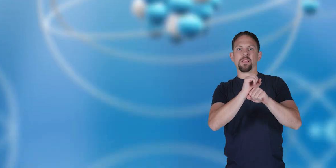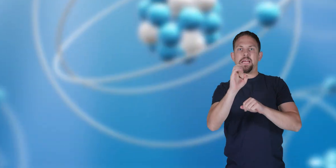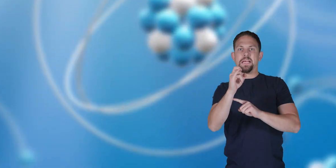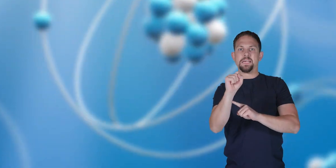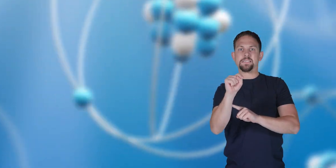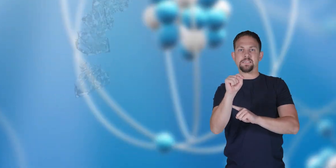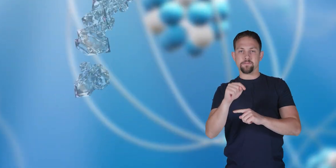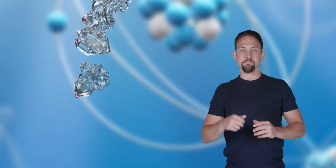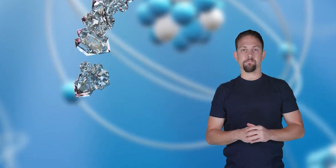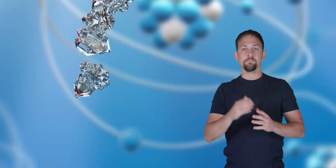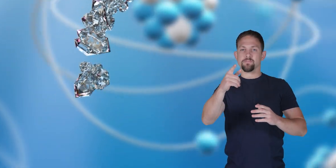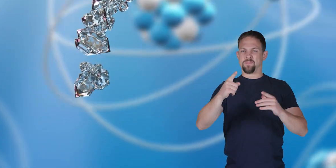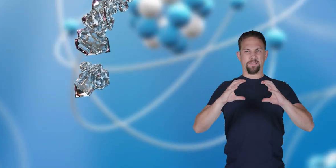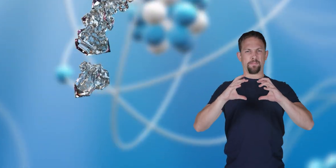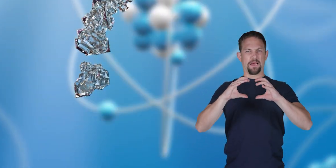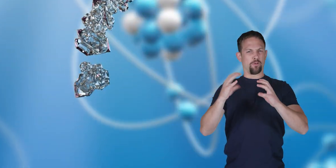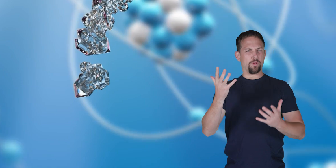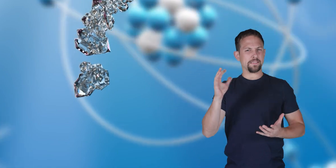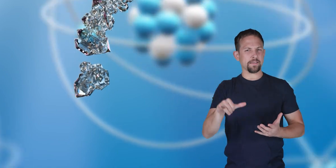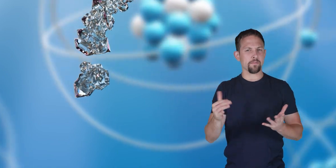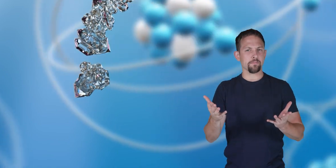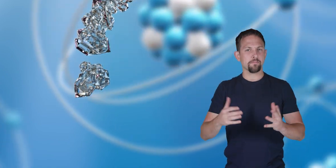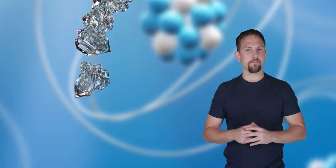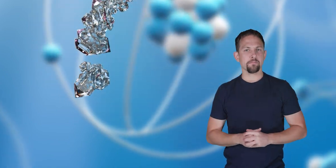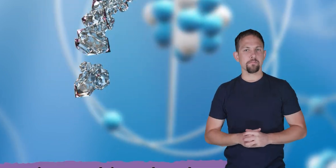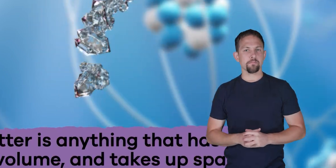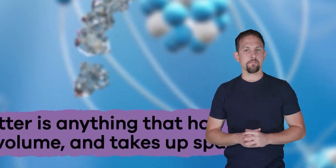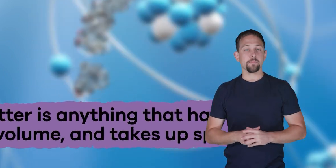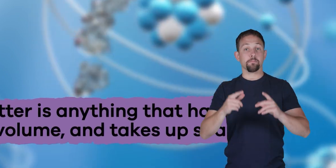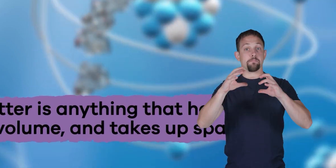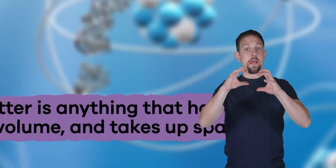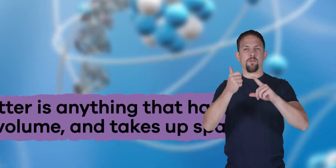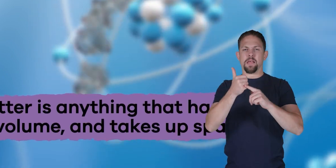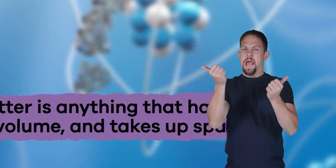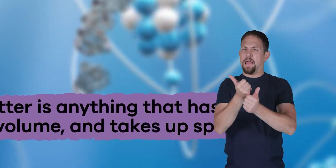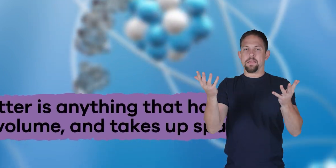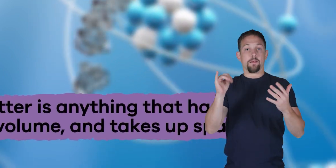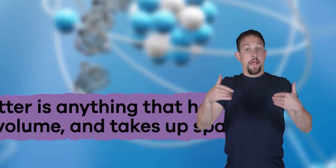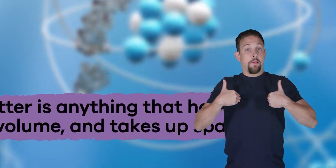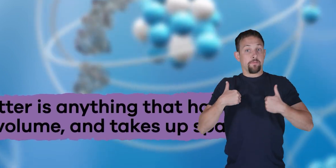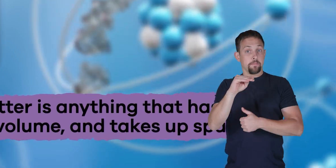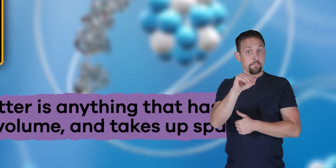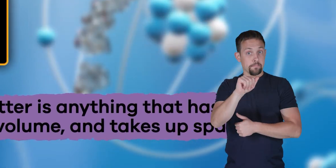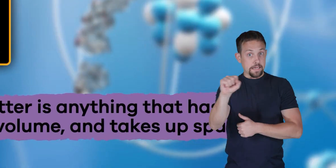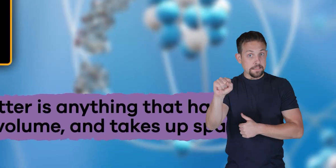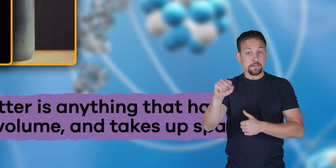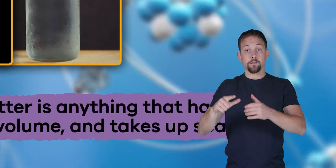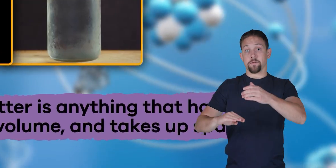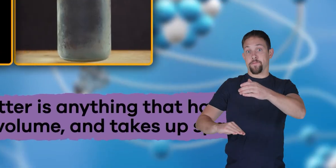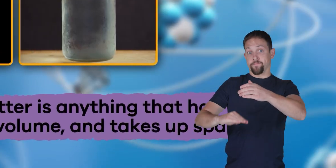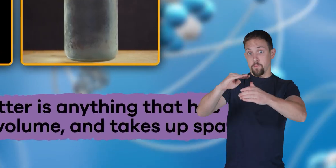what is matter matter is anything that has mass